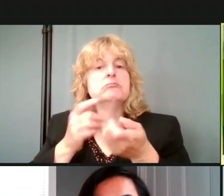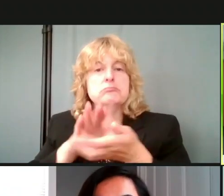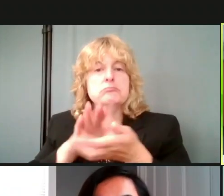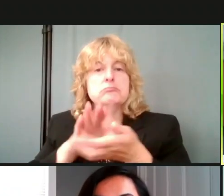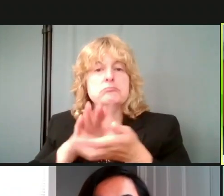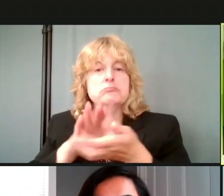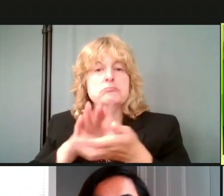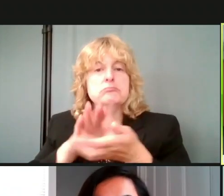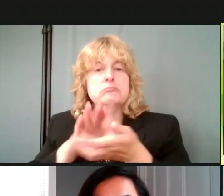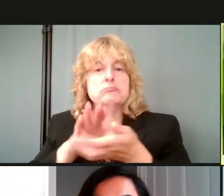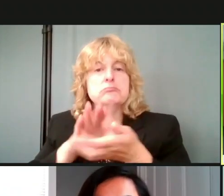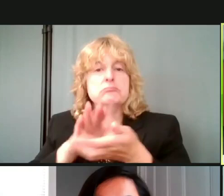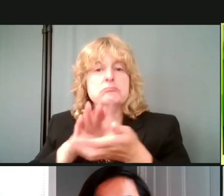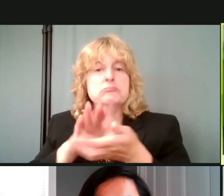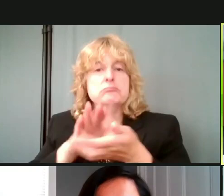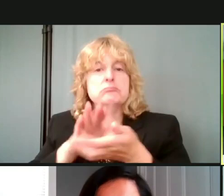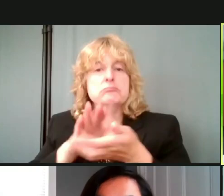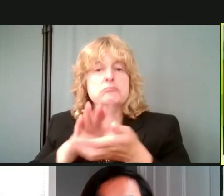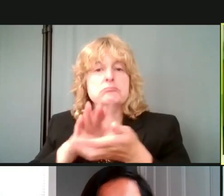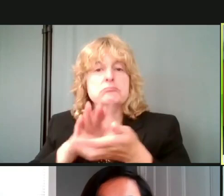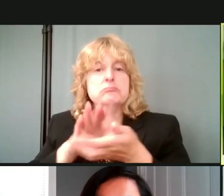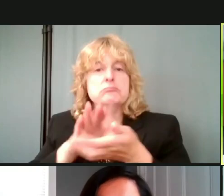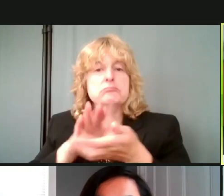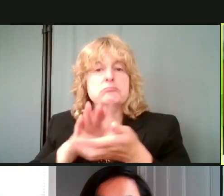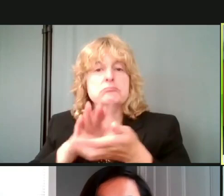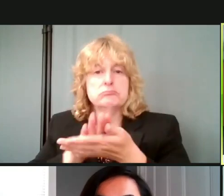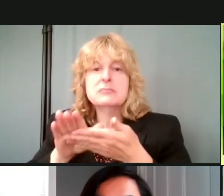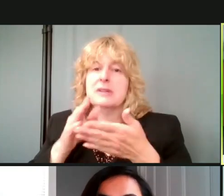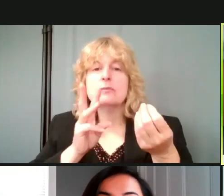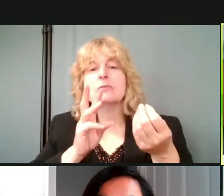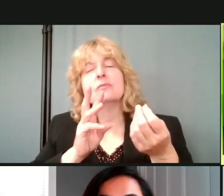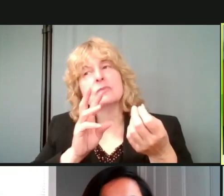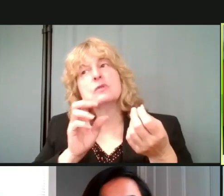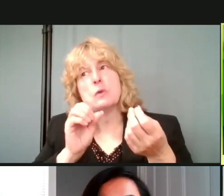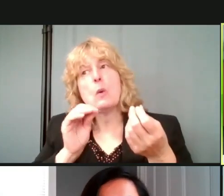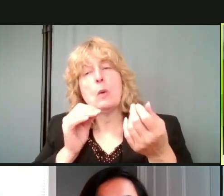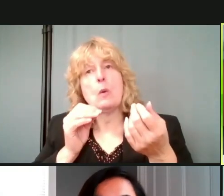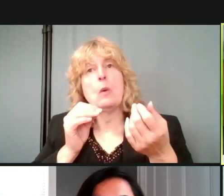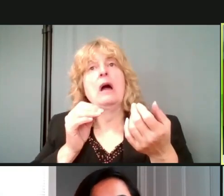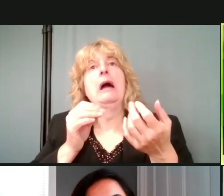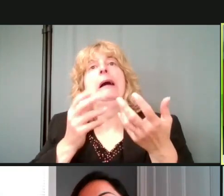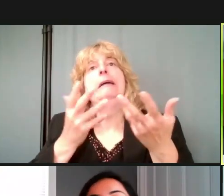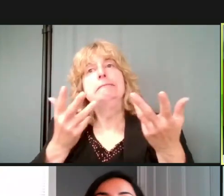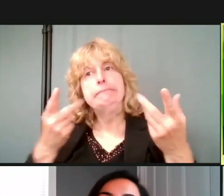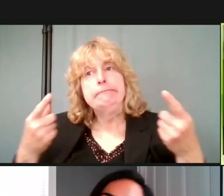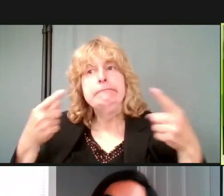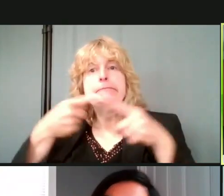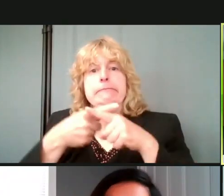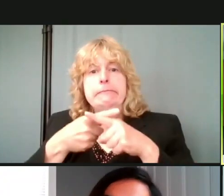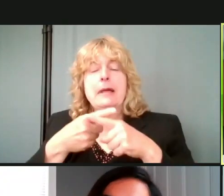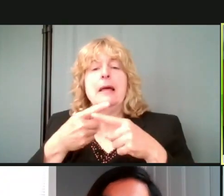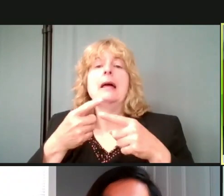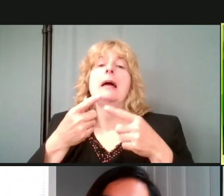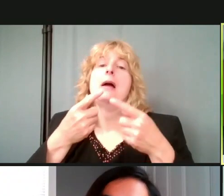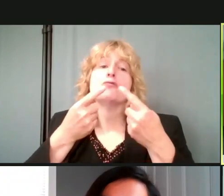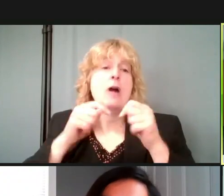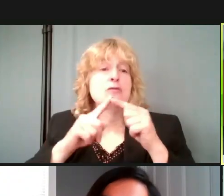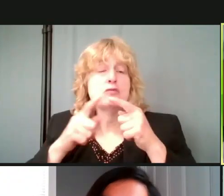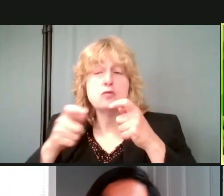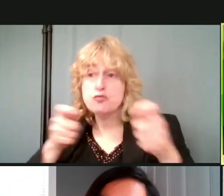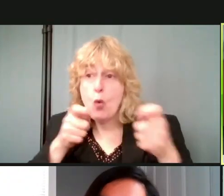moisture. And so just having a dehumidifier, um, like you said, you have now to, to help control that moisture